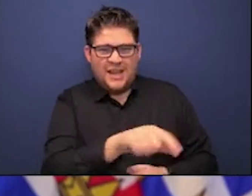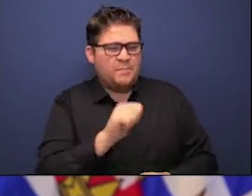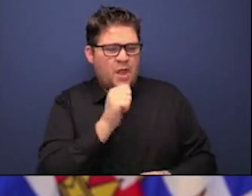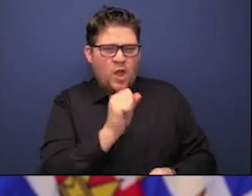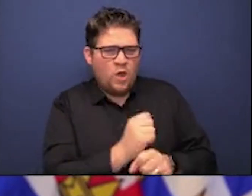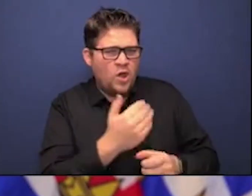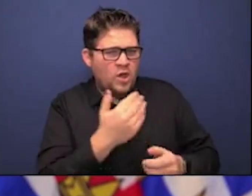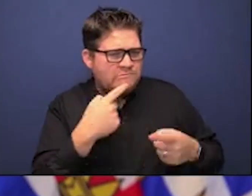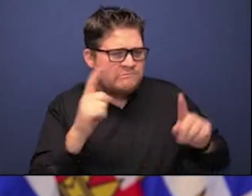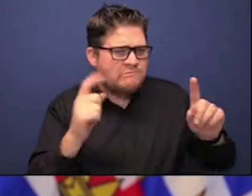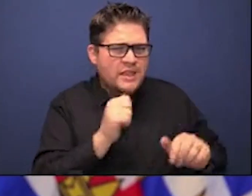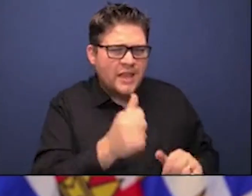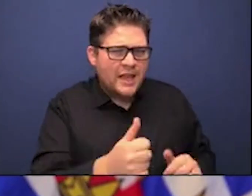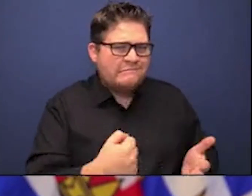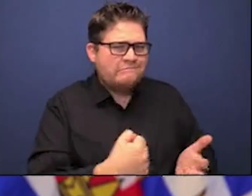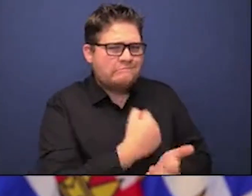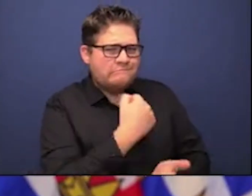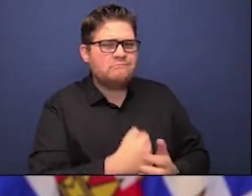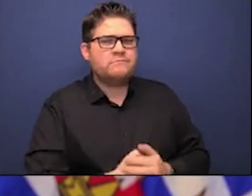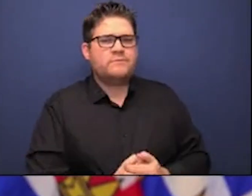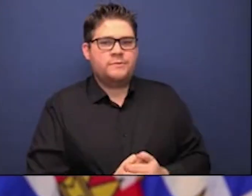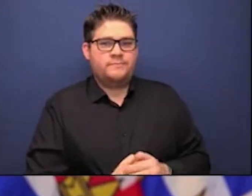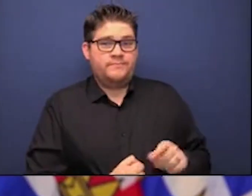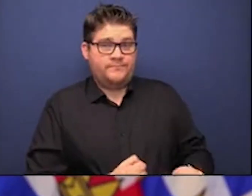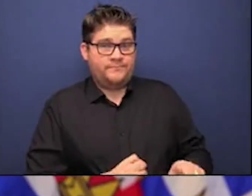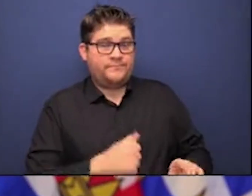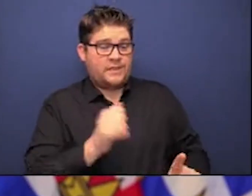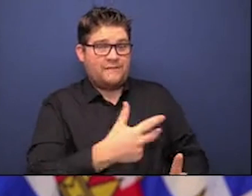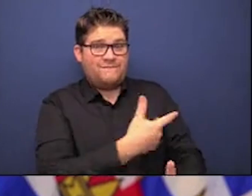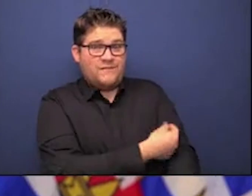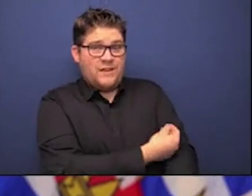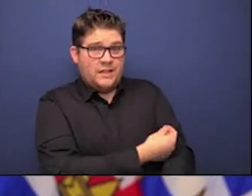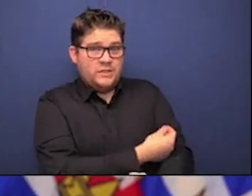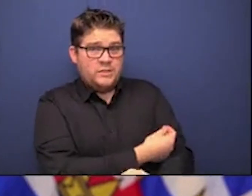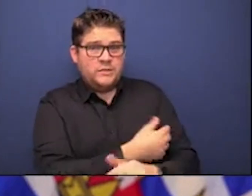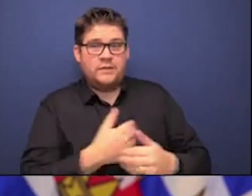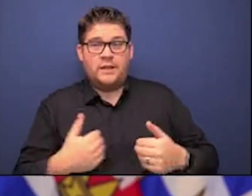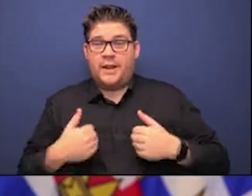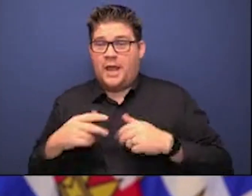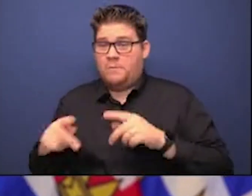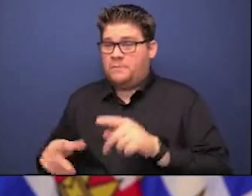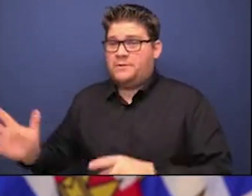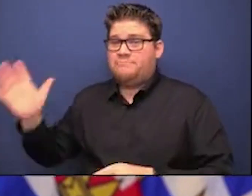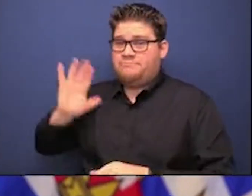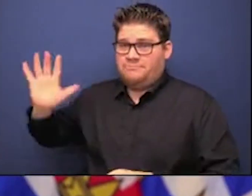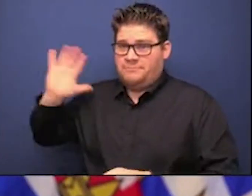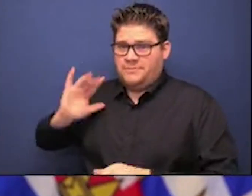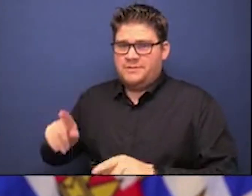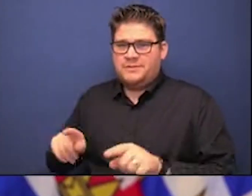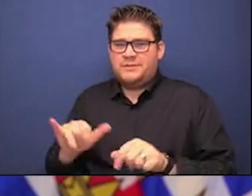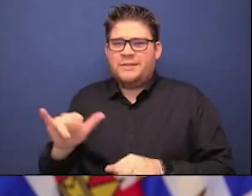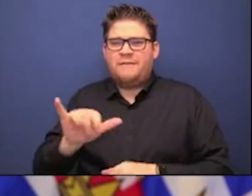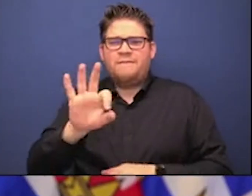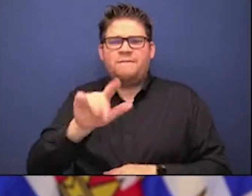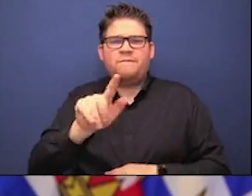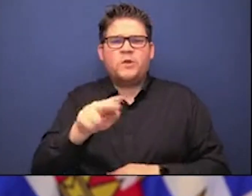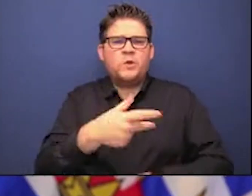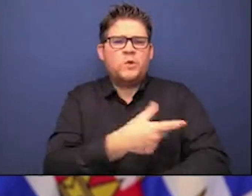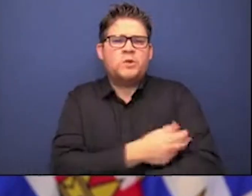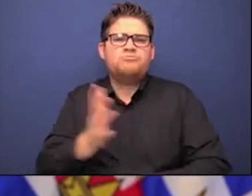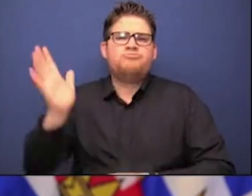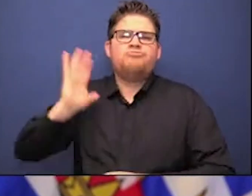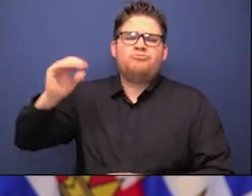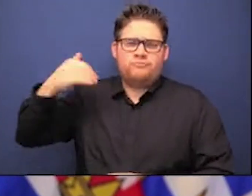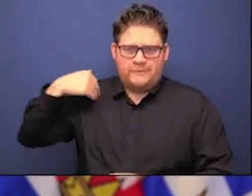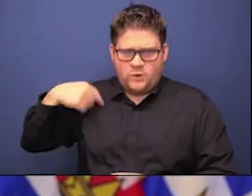including influenza vaccines, for example. So when they become available, they may be licensed for use in children. But